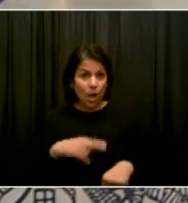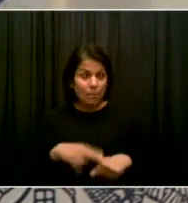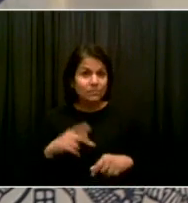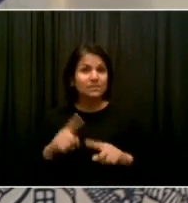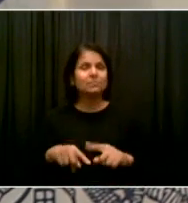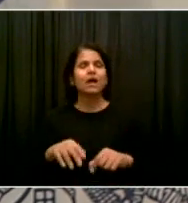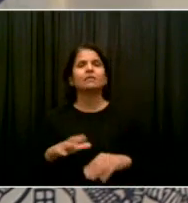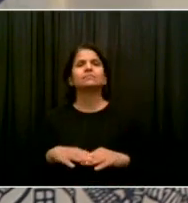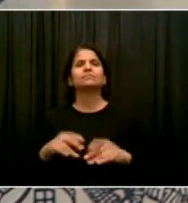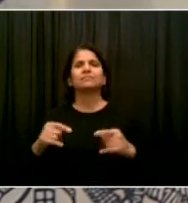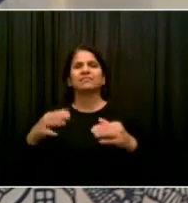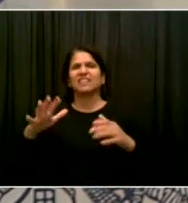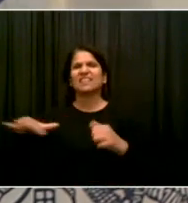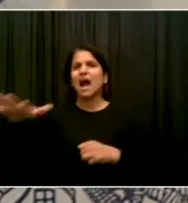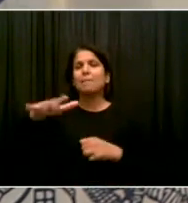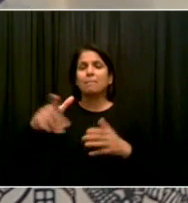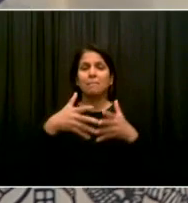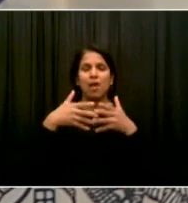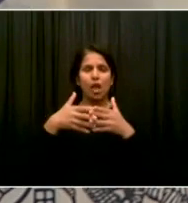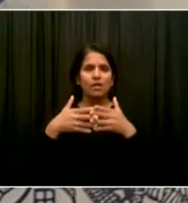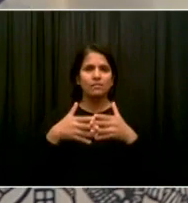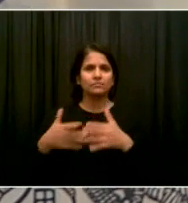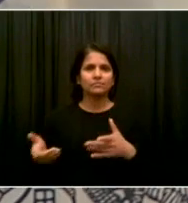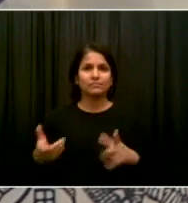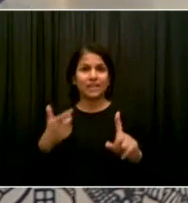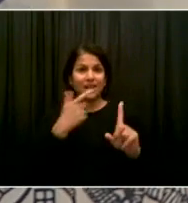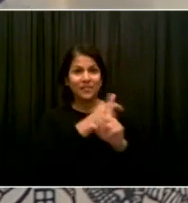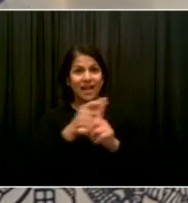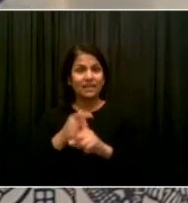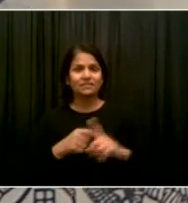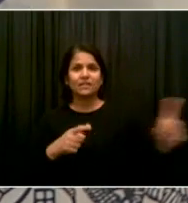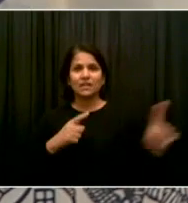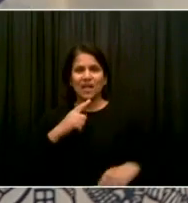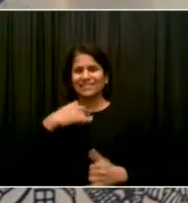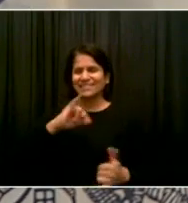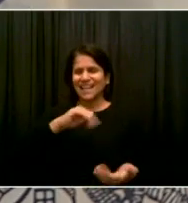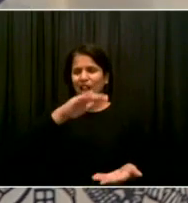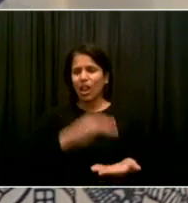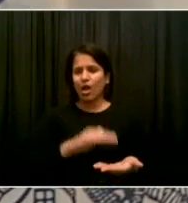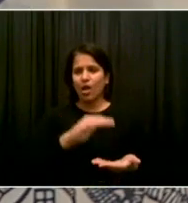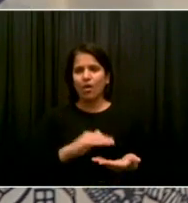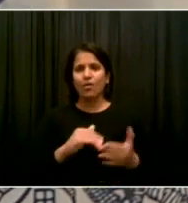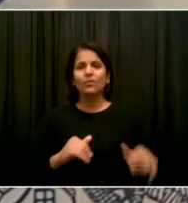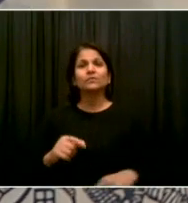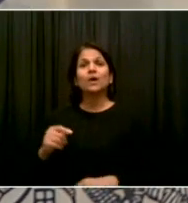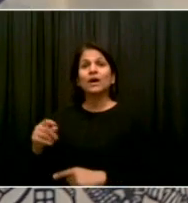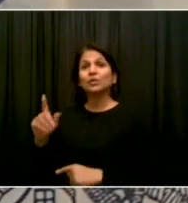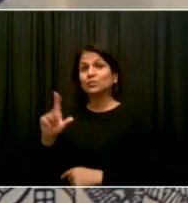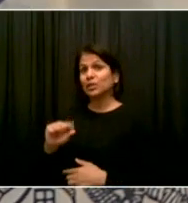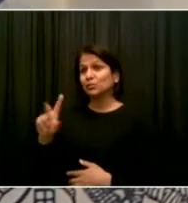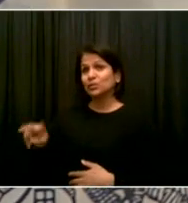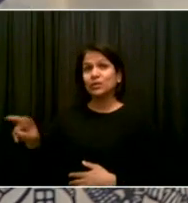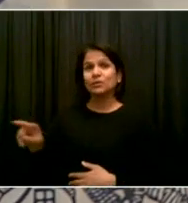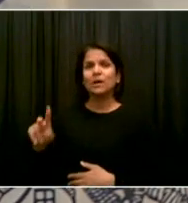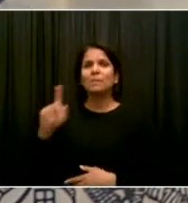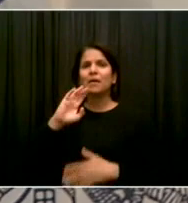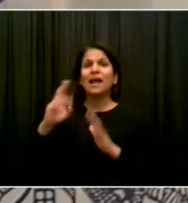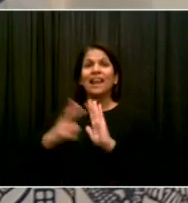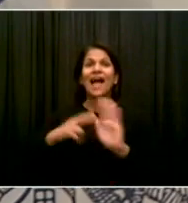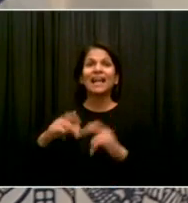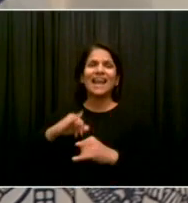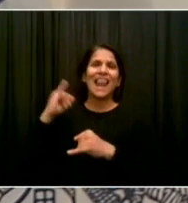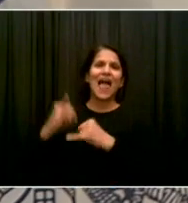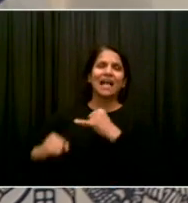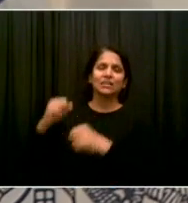everywhere. But it's certainly possible that 2022 can be a transcendent year if there is a real push to deepen vaccination